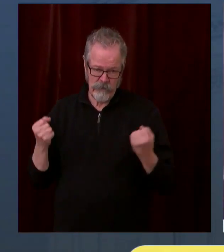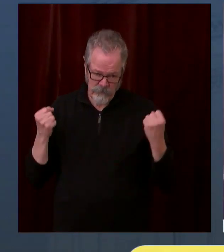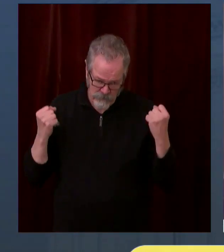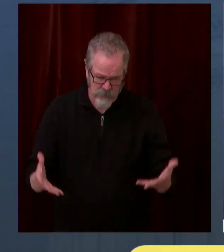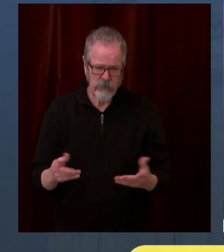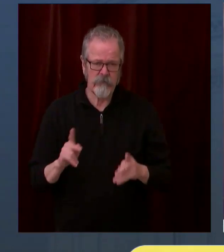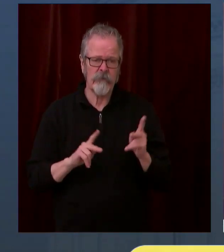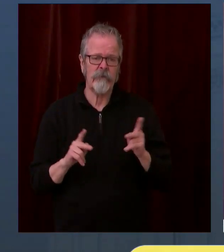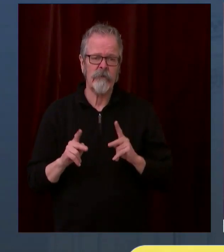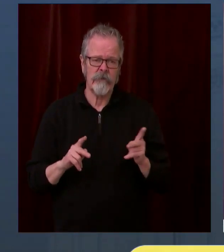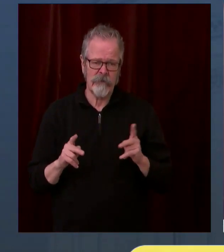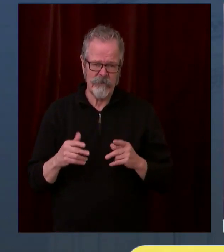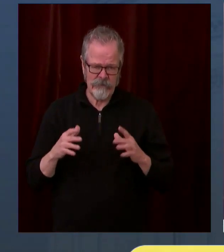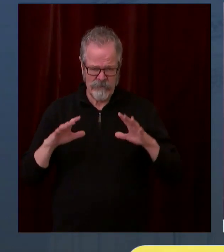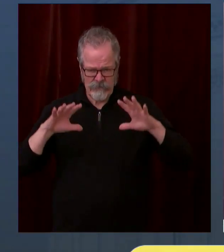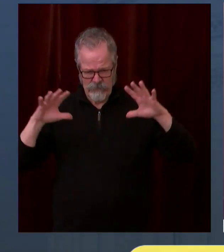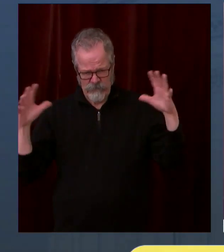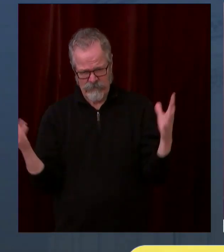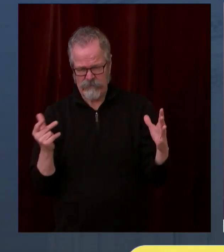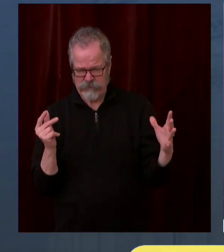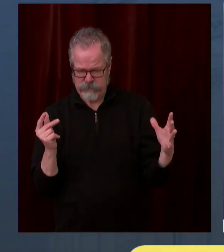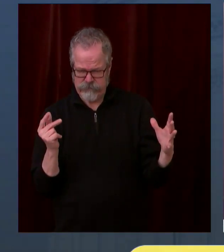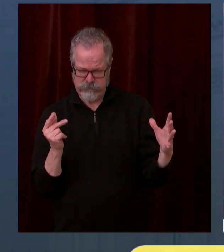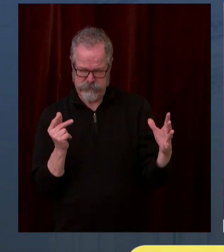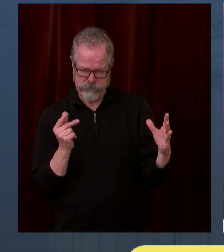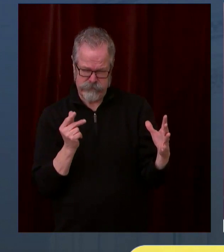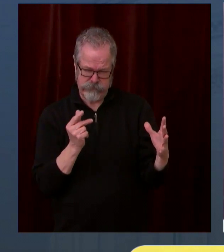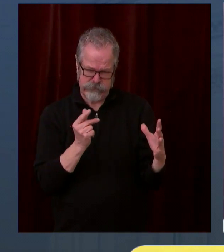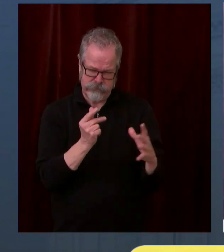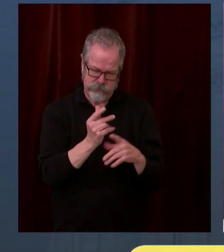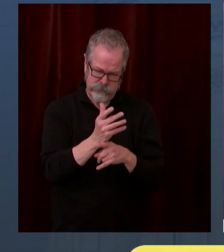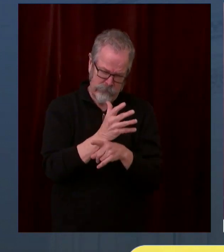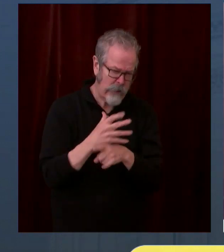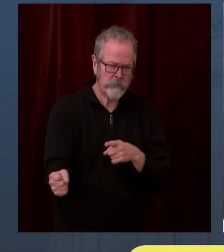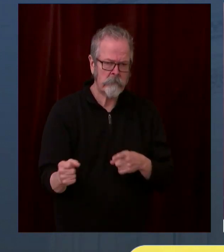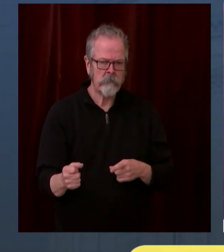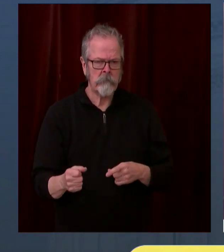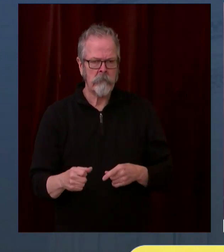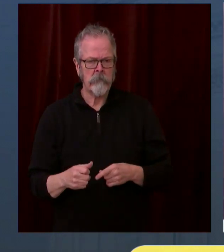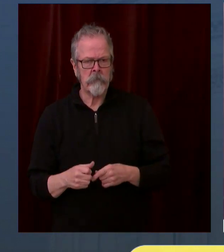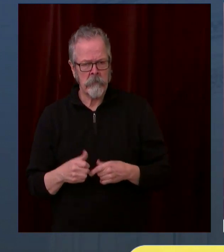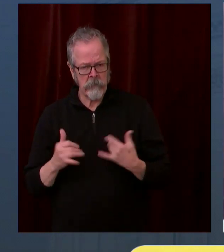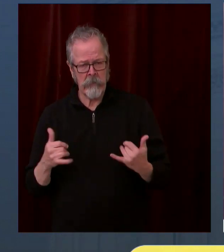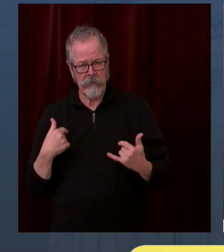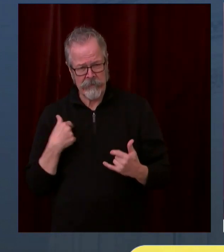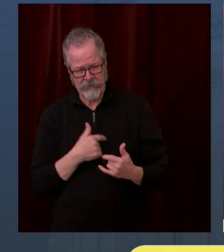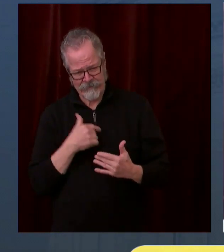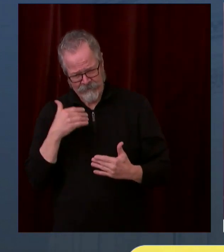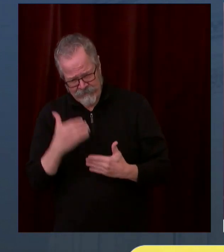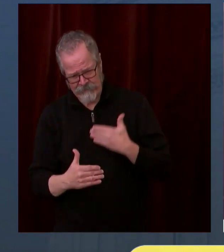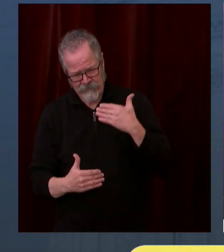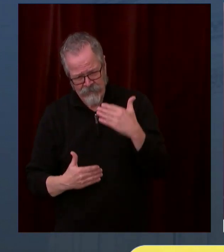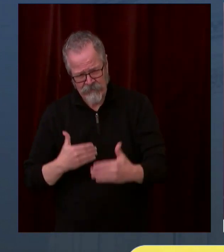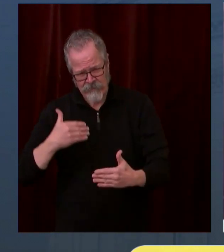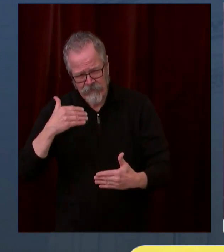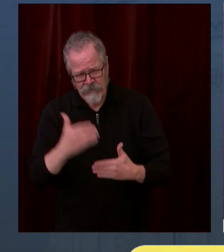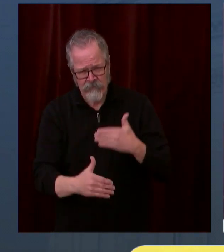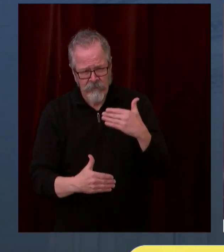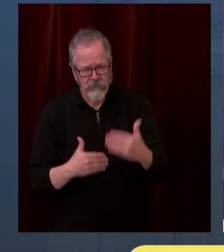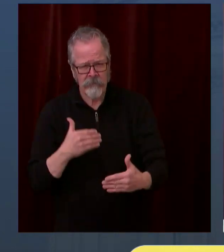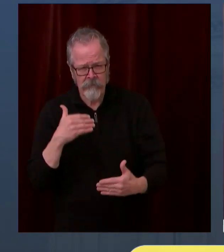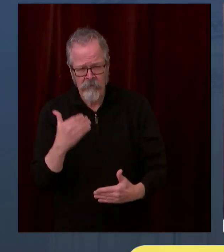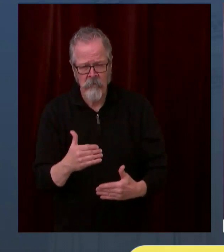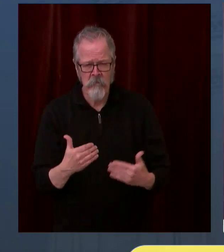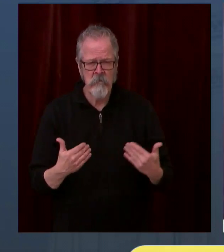those vaccinations as quickly as possible. But I think we have to also remind ourselves that that